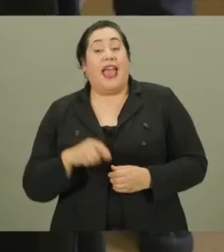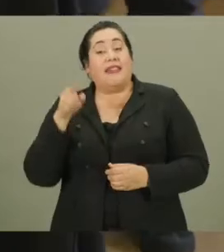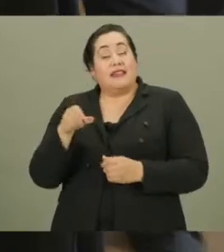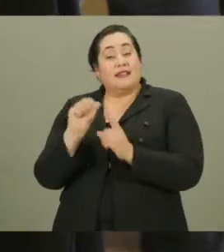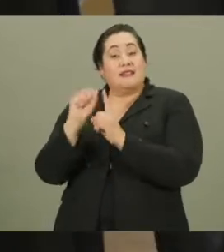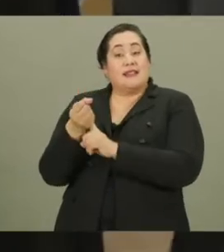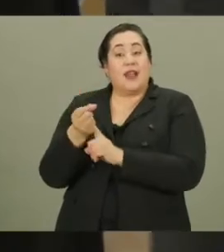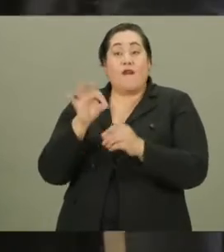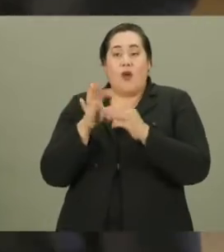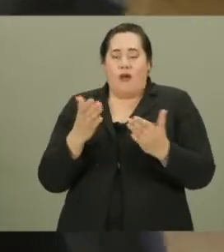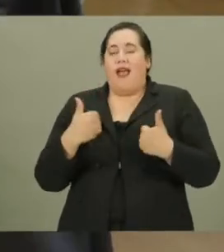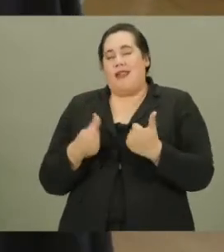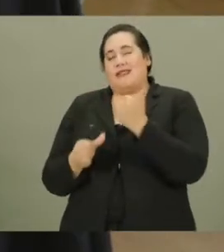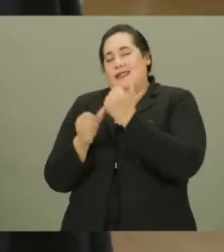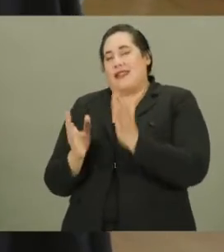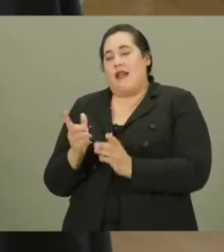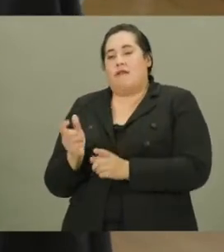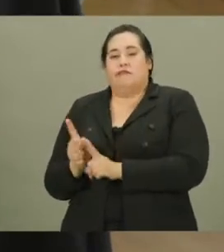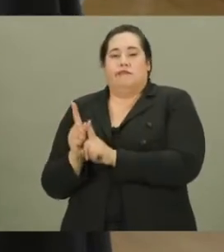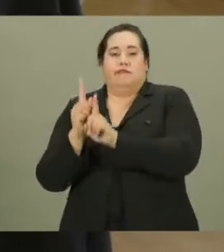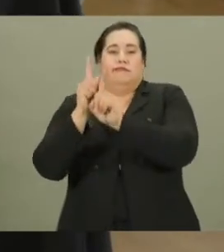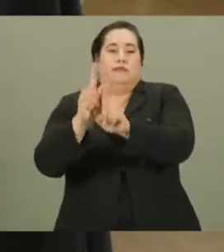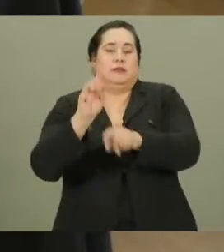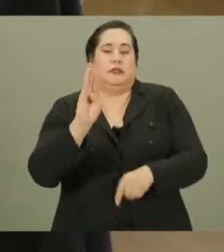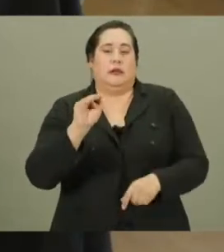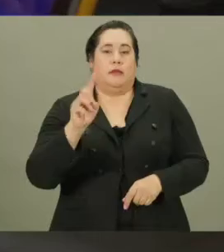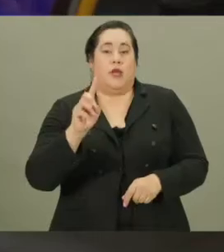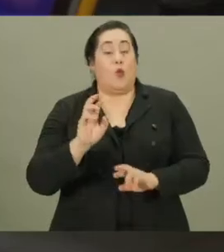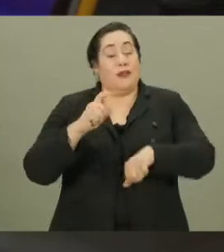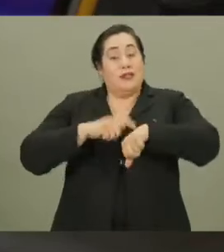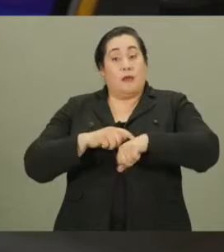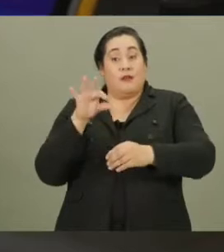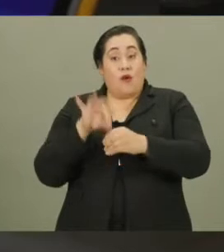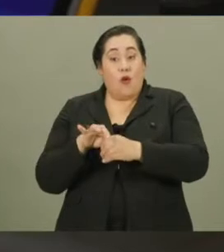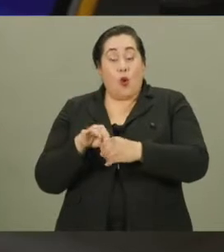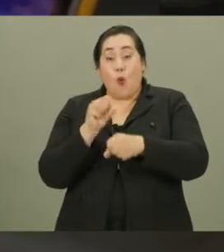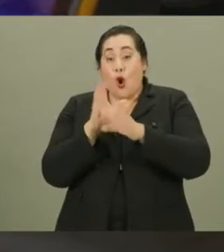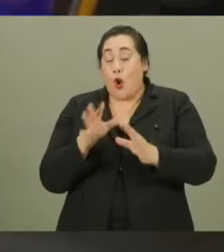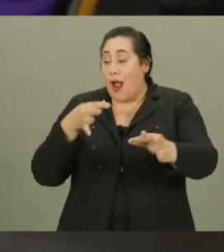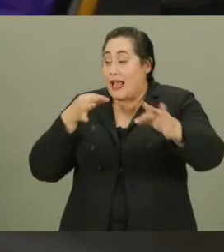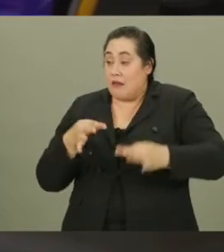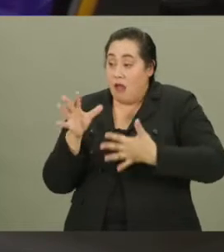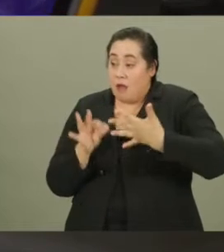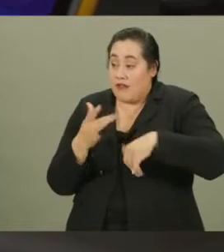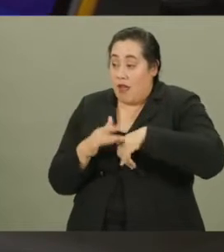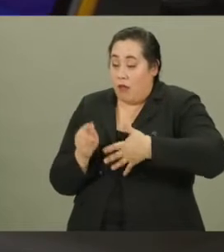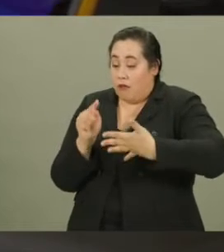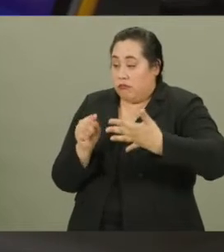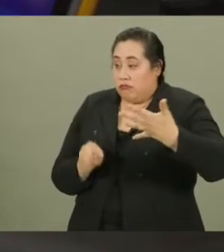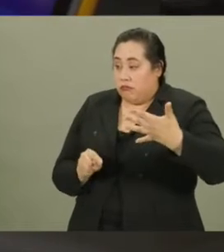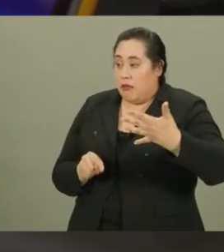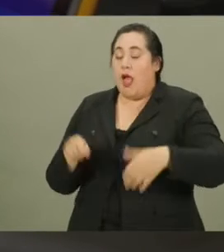In this case, the voter had an assistant help her to the BMD. When it came time to vote, the worker explained the options